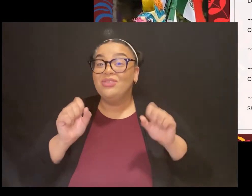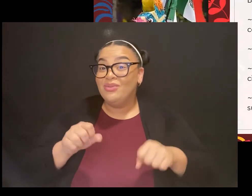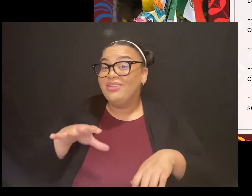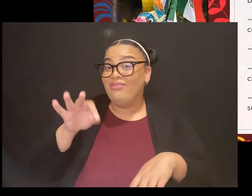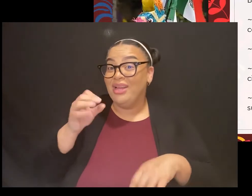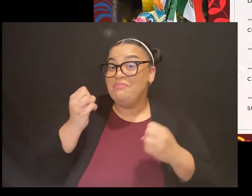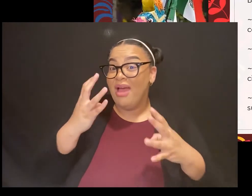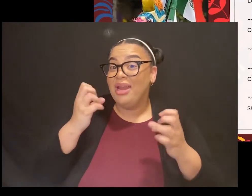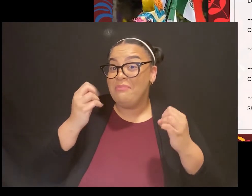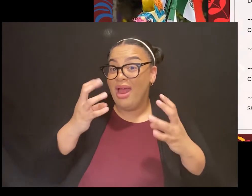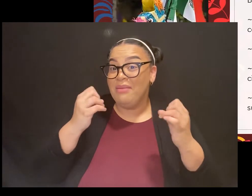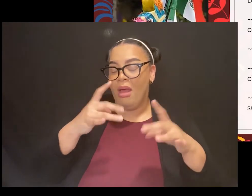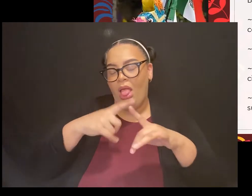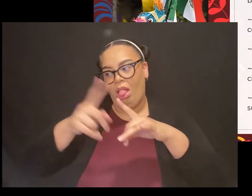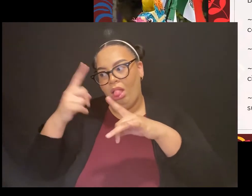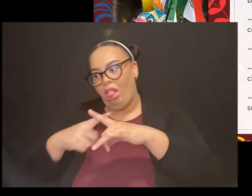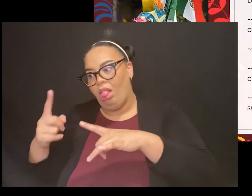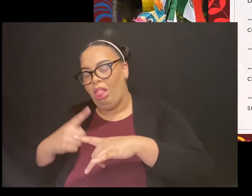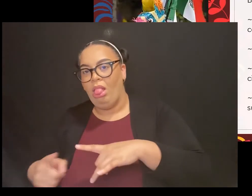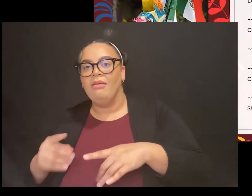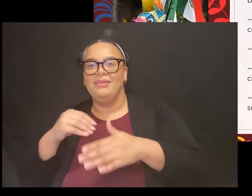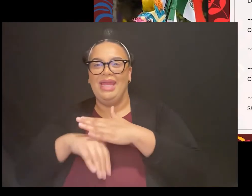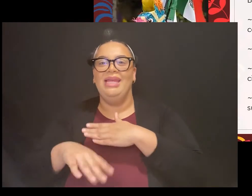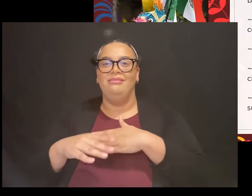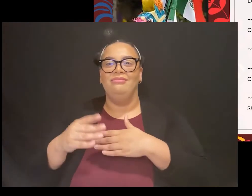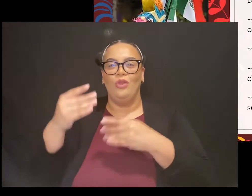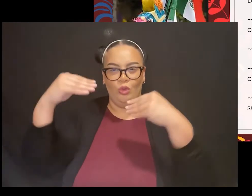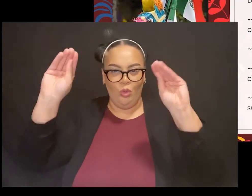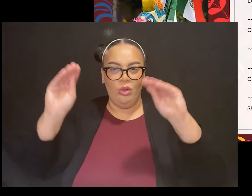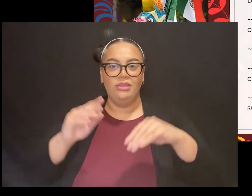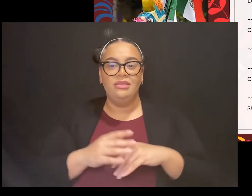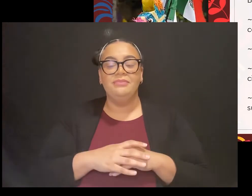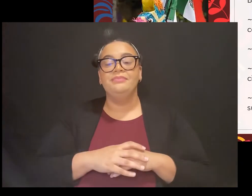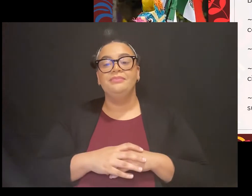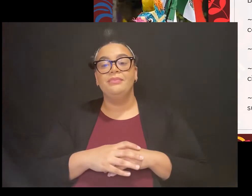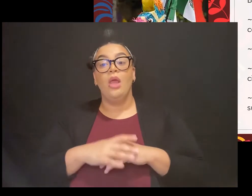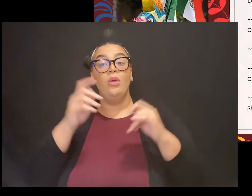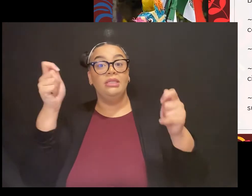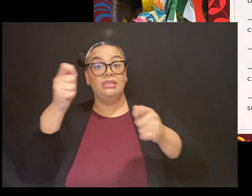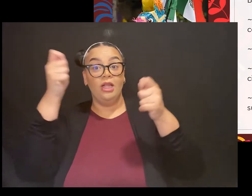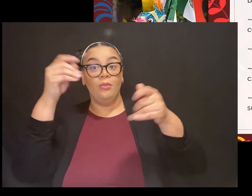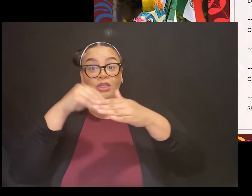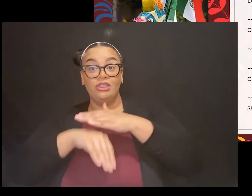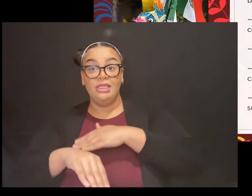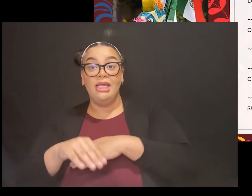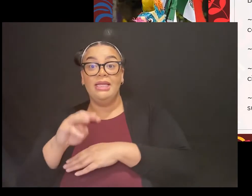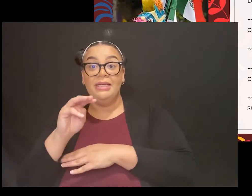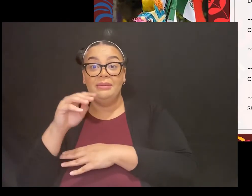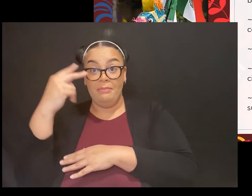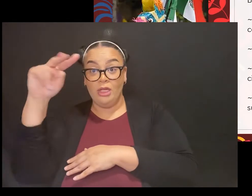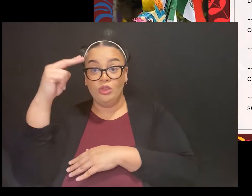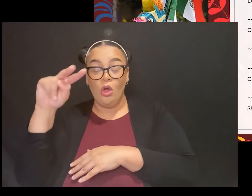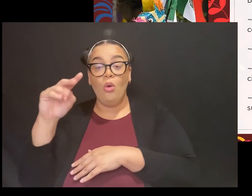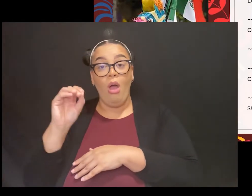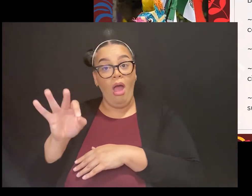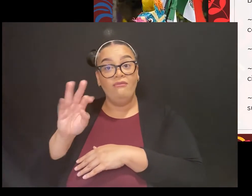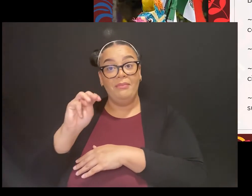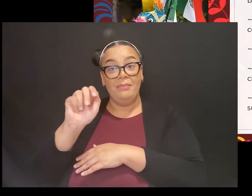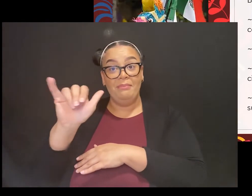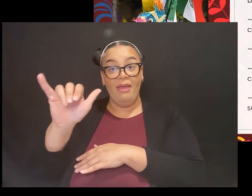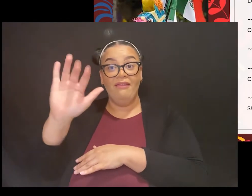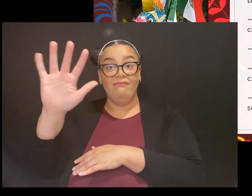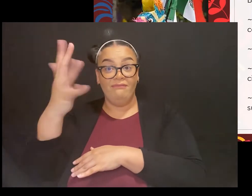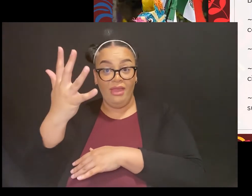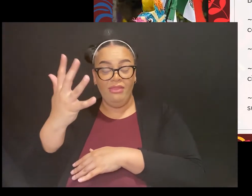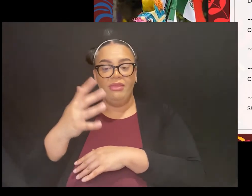Now the celebration in Mexico of Cinco de Mayo, this tells you a little bit more about that. So on May